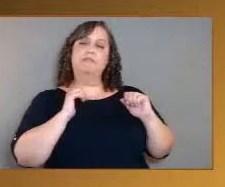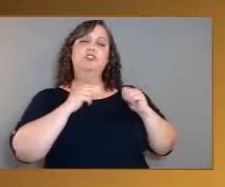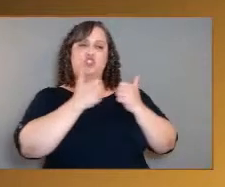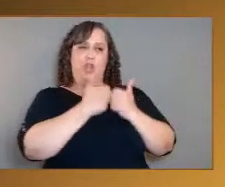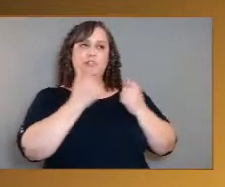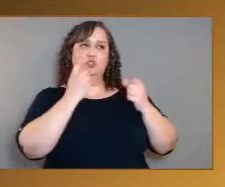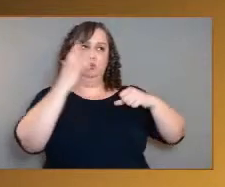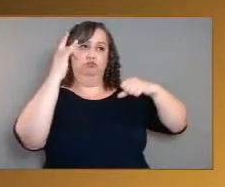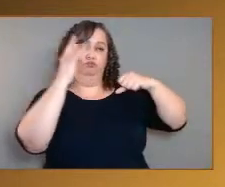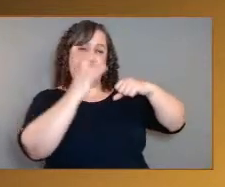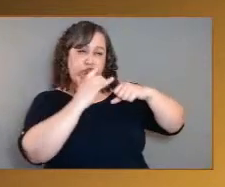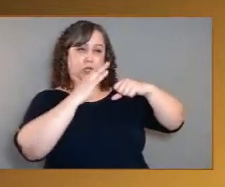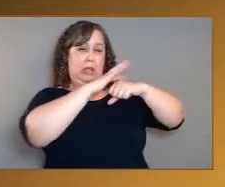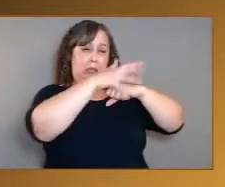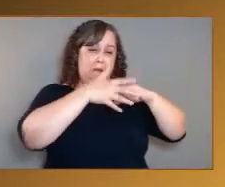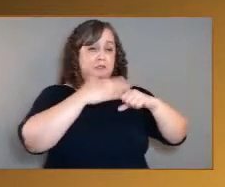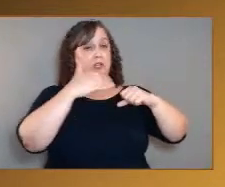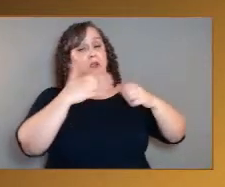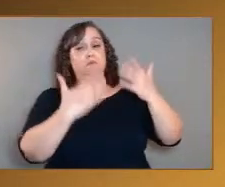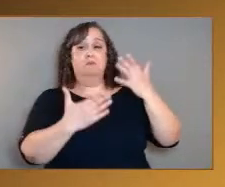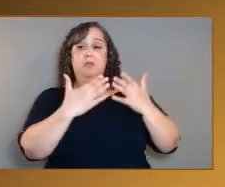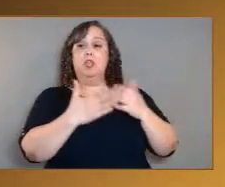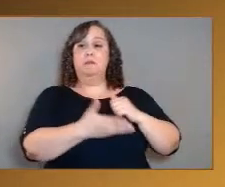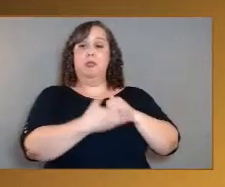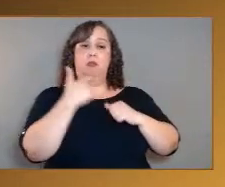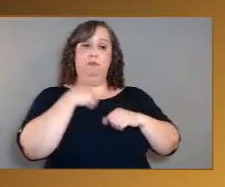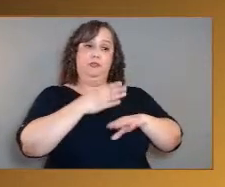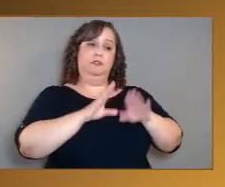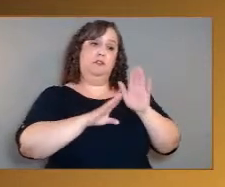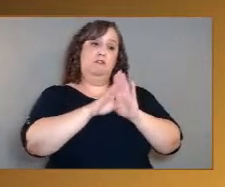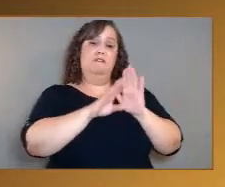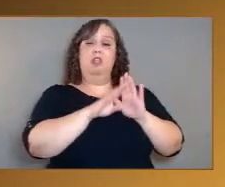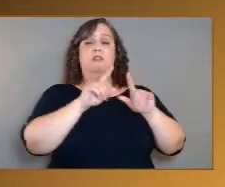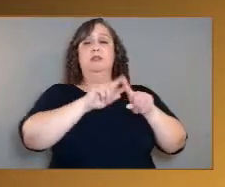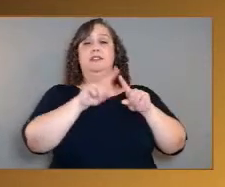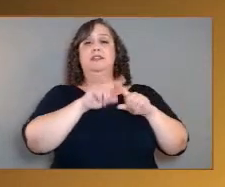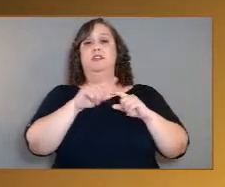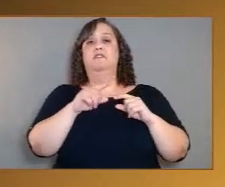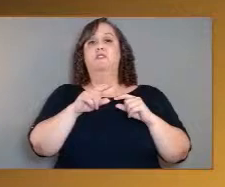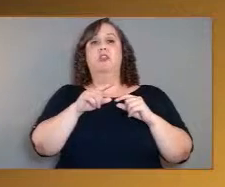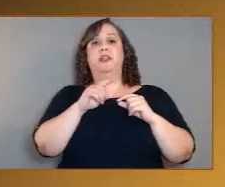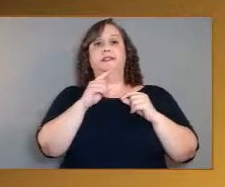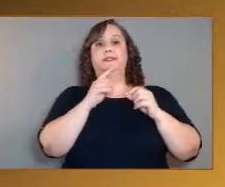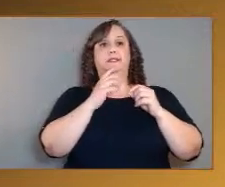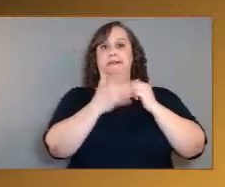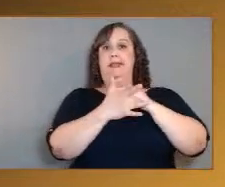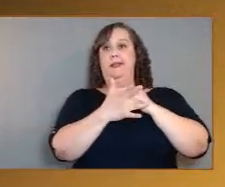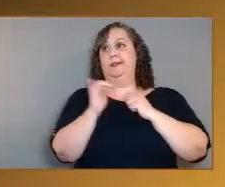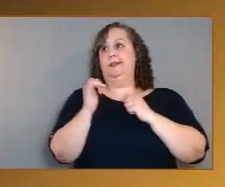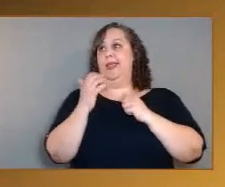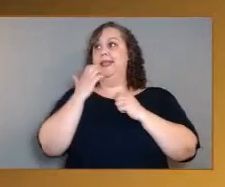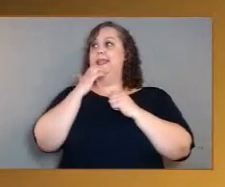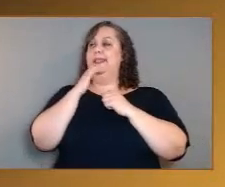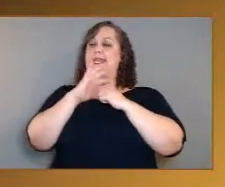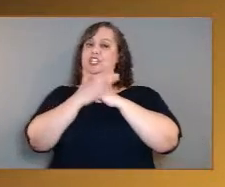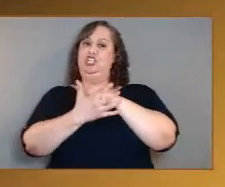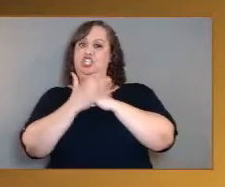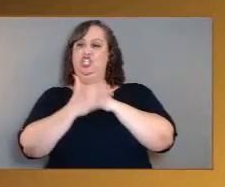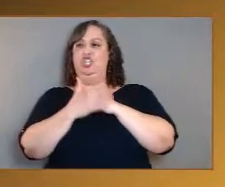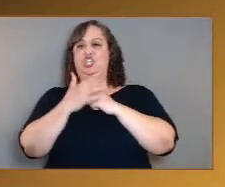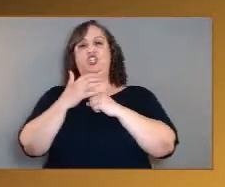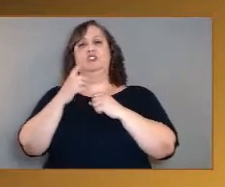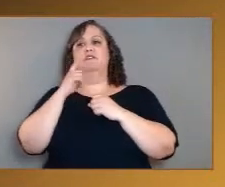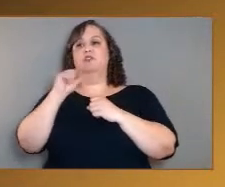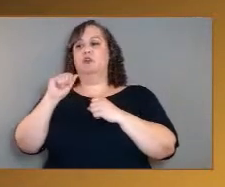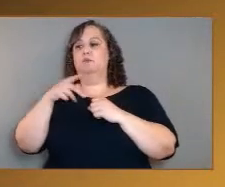regulation systems, like the heat shields that got the Apollo astronauts back from the Moon, developed that were then used by the Viking project to get into the atmosphere of